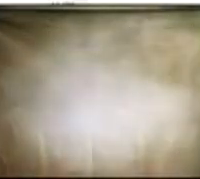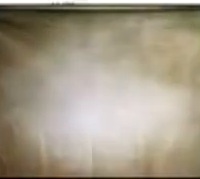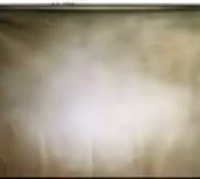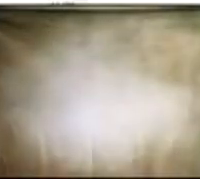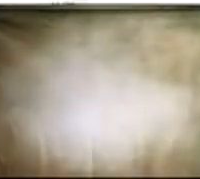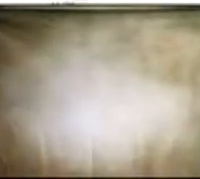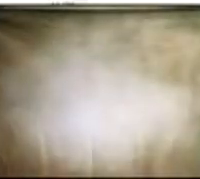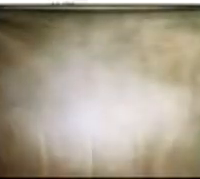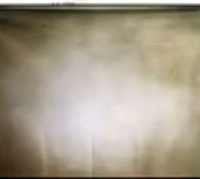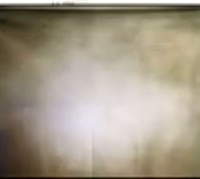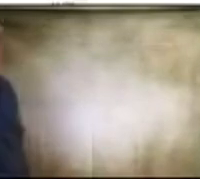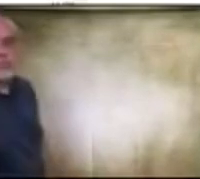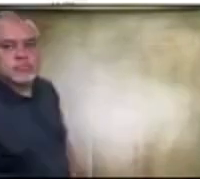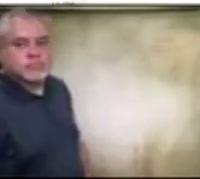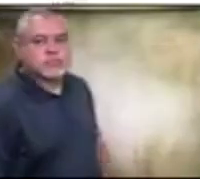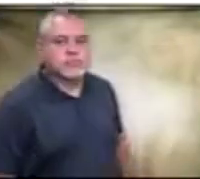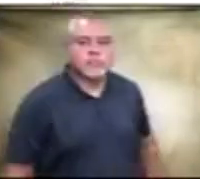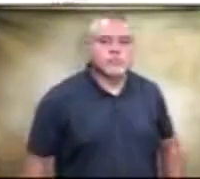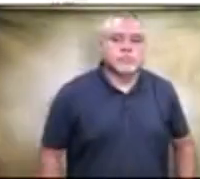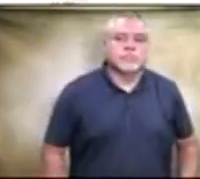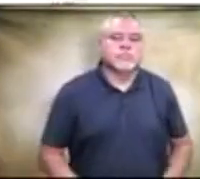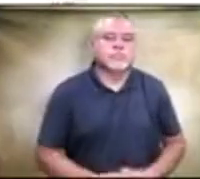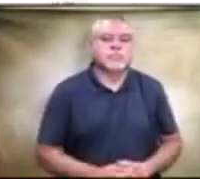I have a question if, if I may.